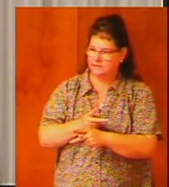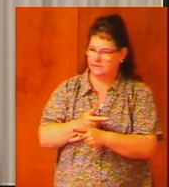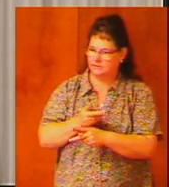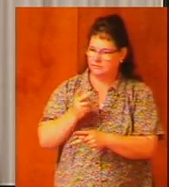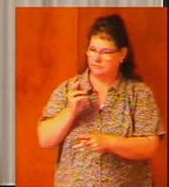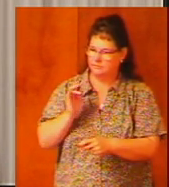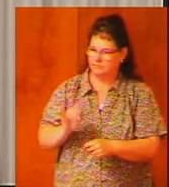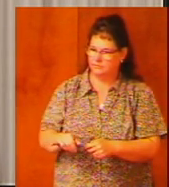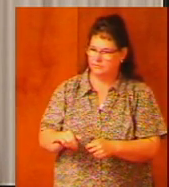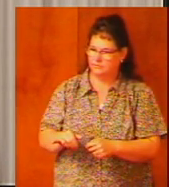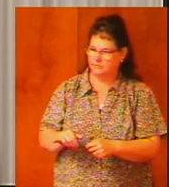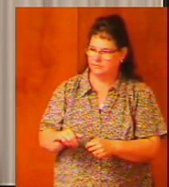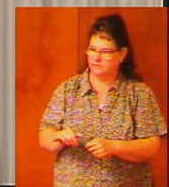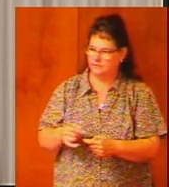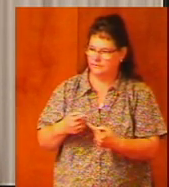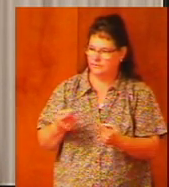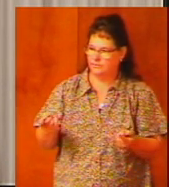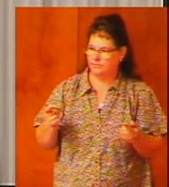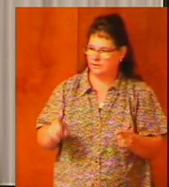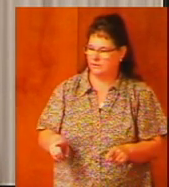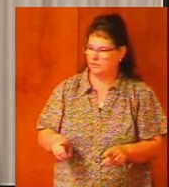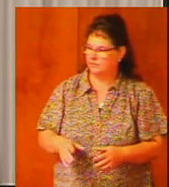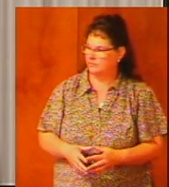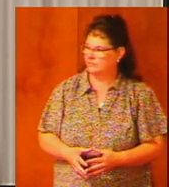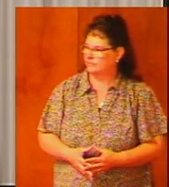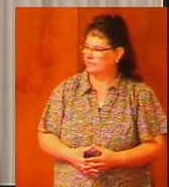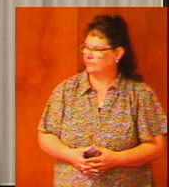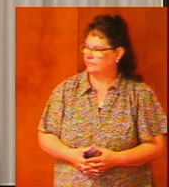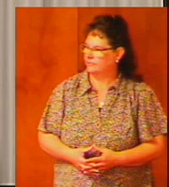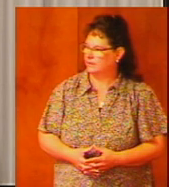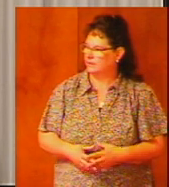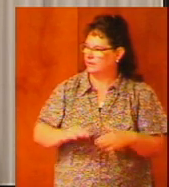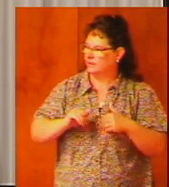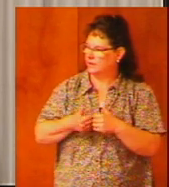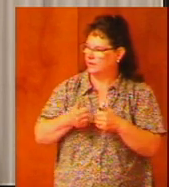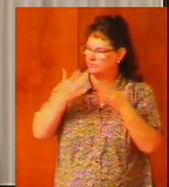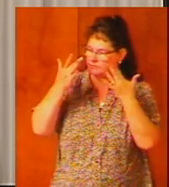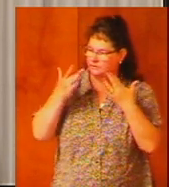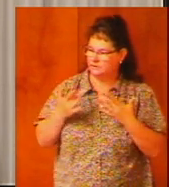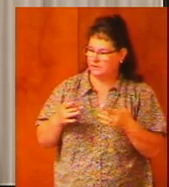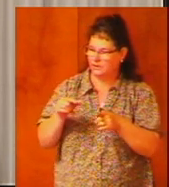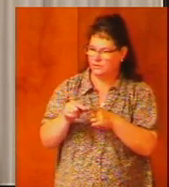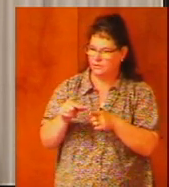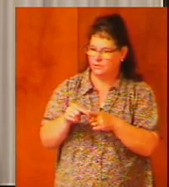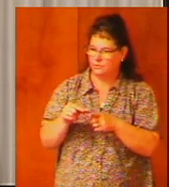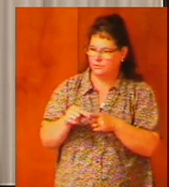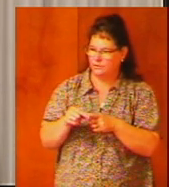from happening how sad are the words